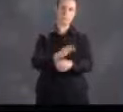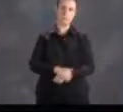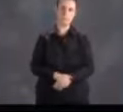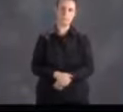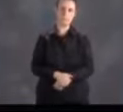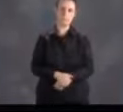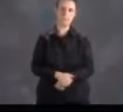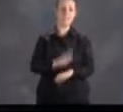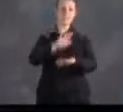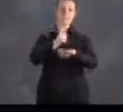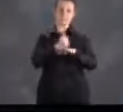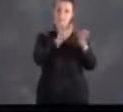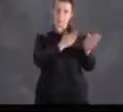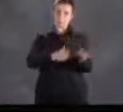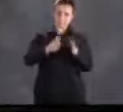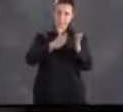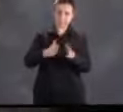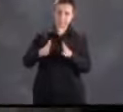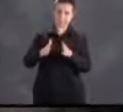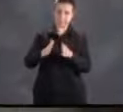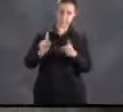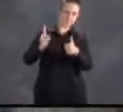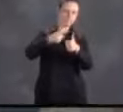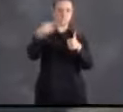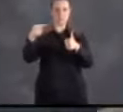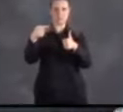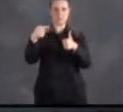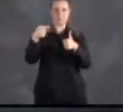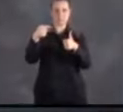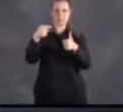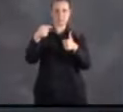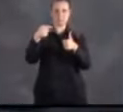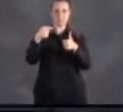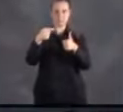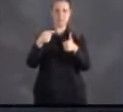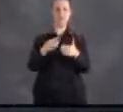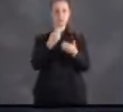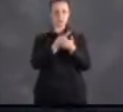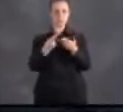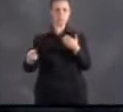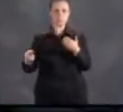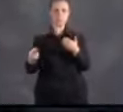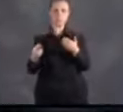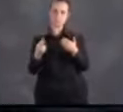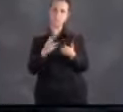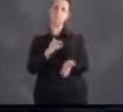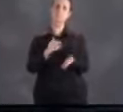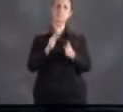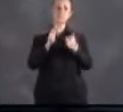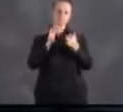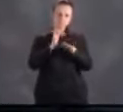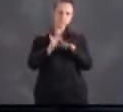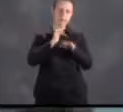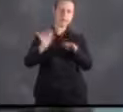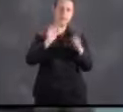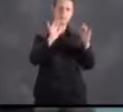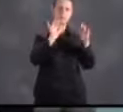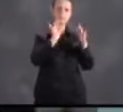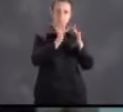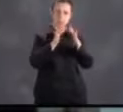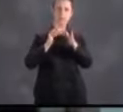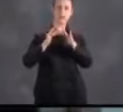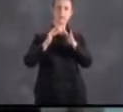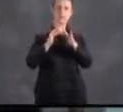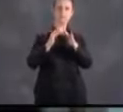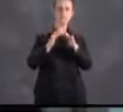Making a plan is the critical first step in disaster readiness. There are many resources available online